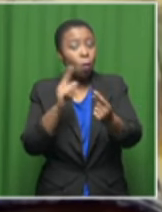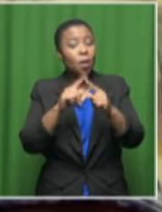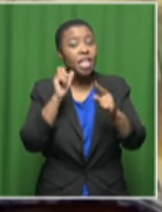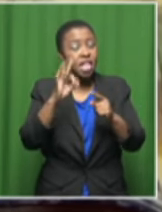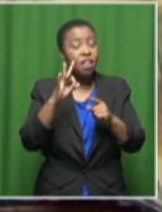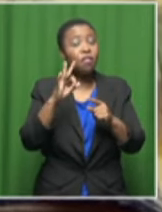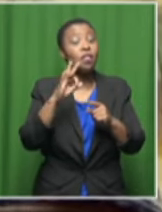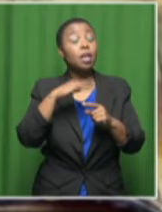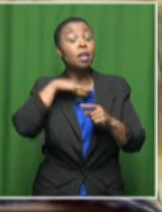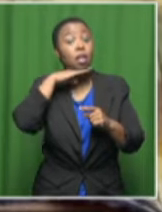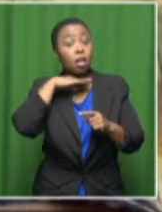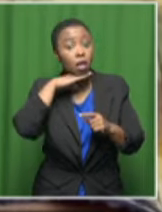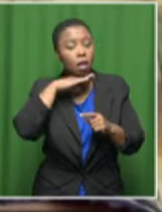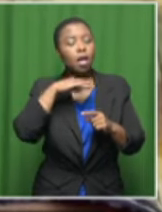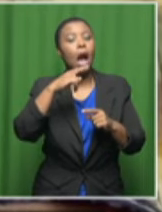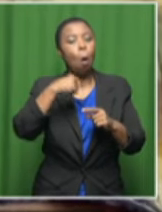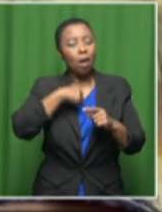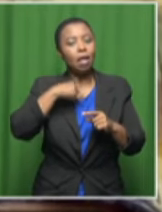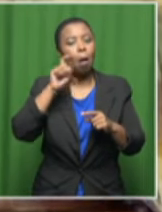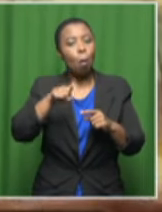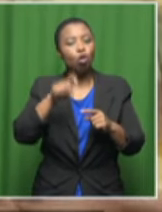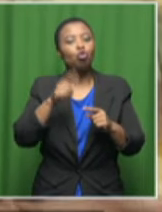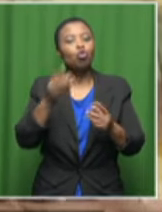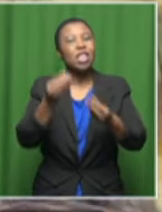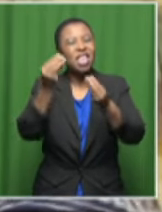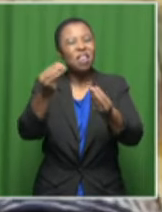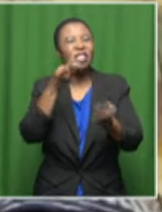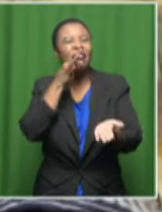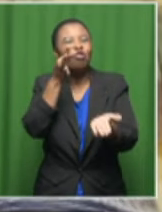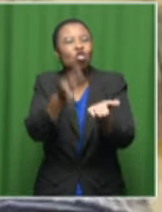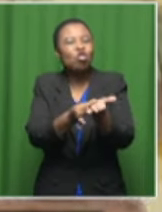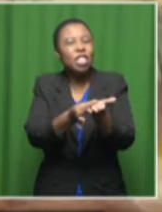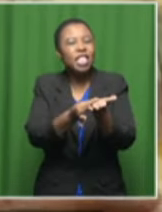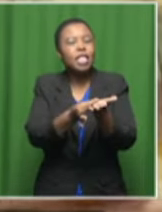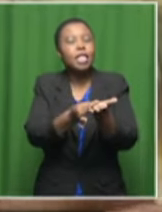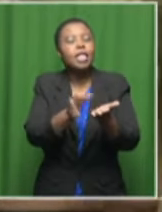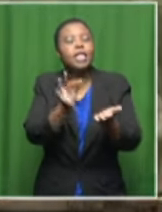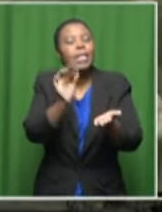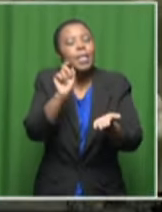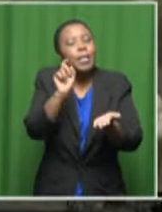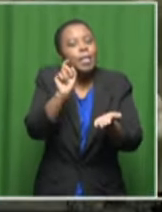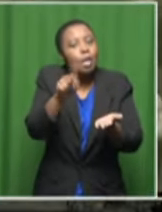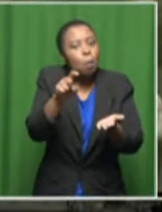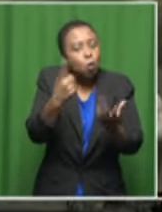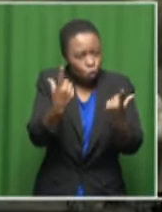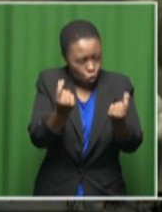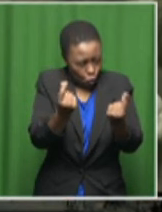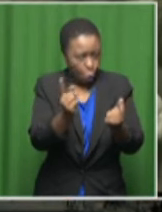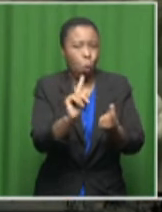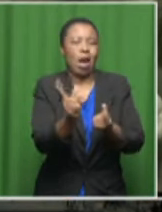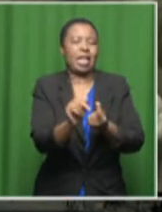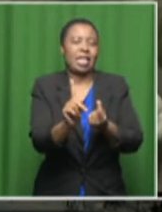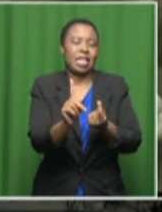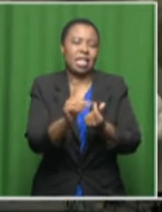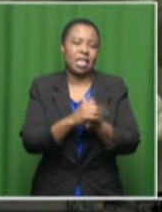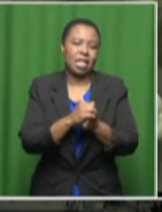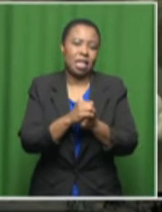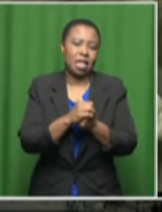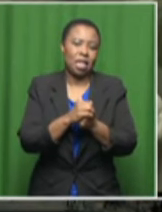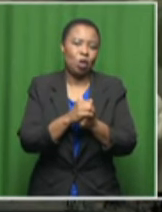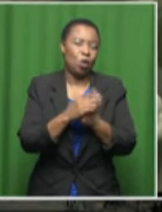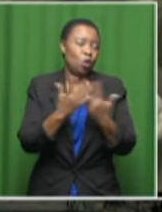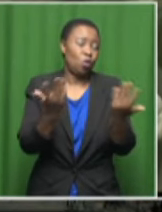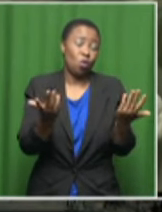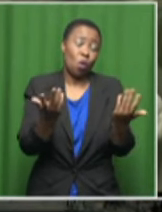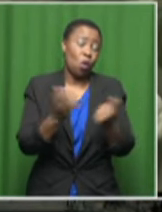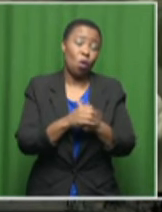suggestions as to what ought to be done. So in that way, I wouldn't be, I wouldn't really